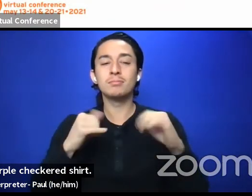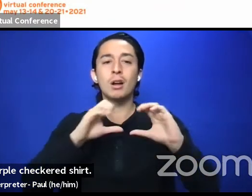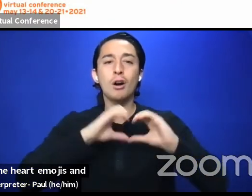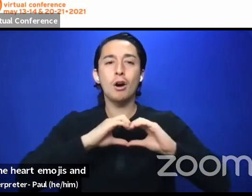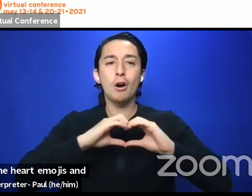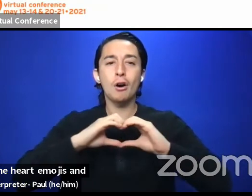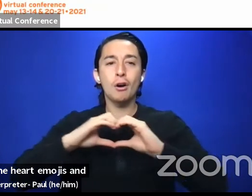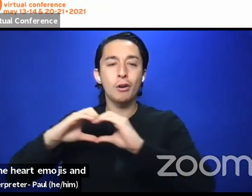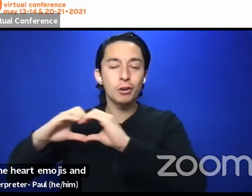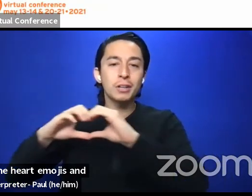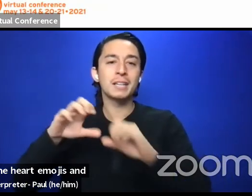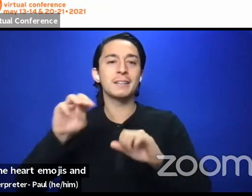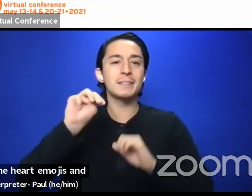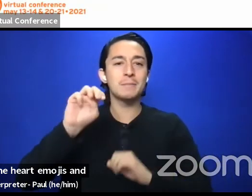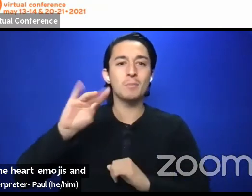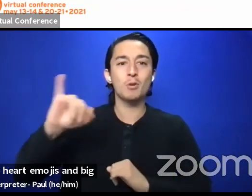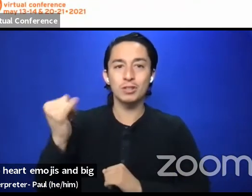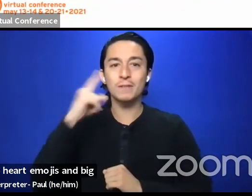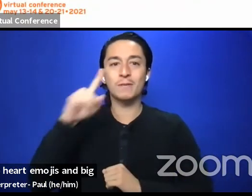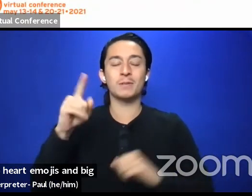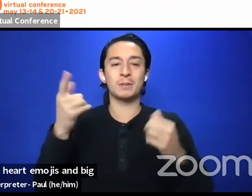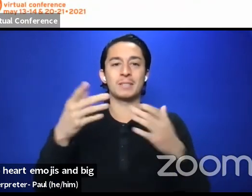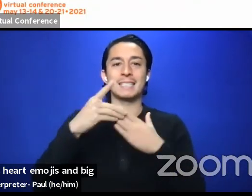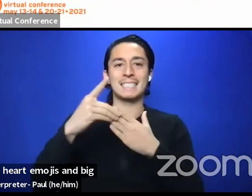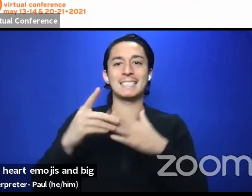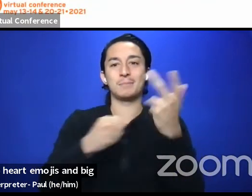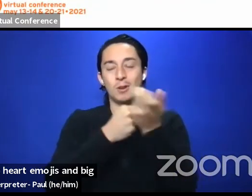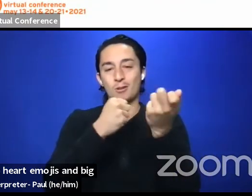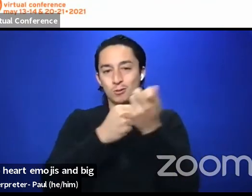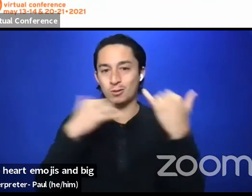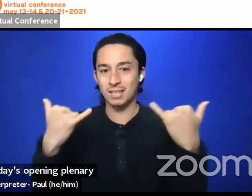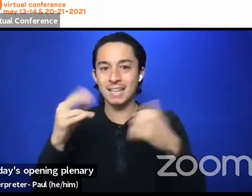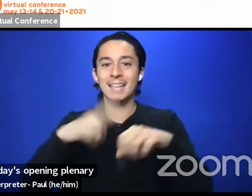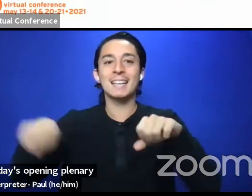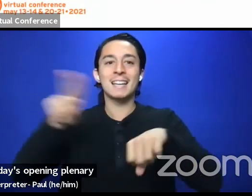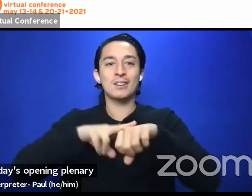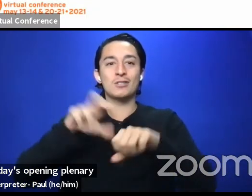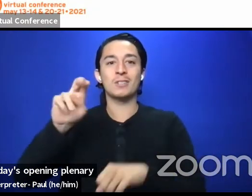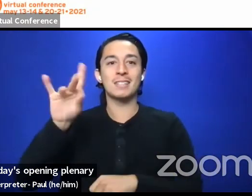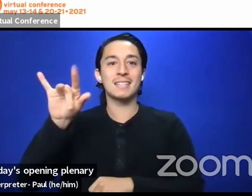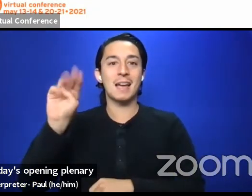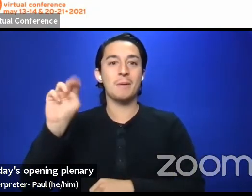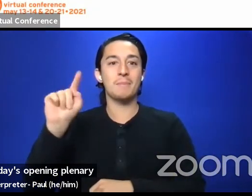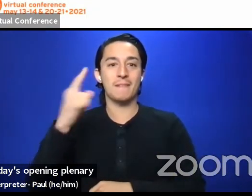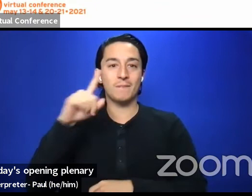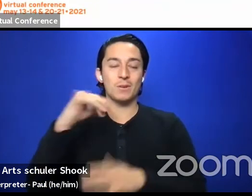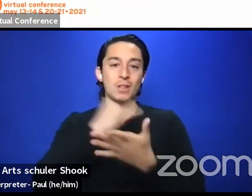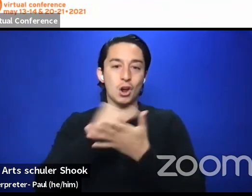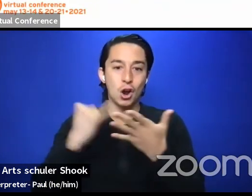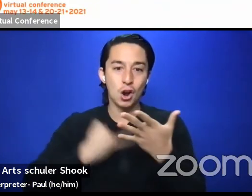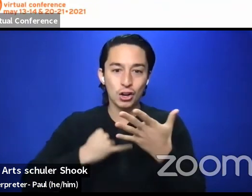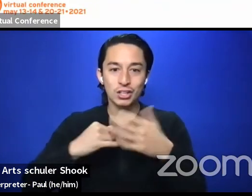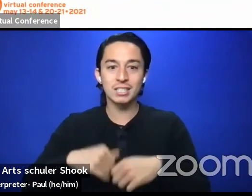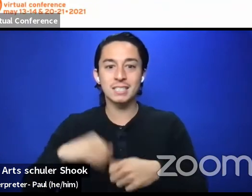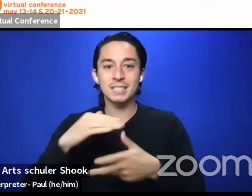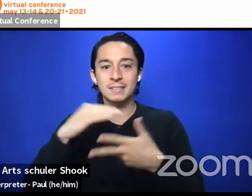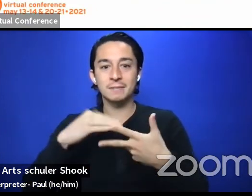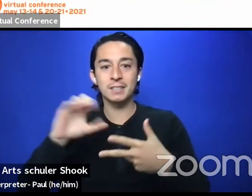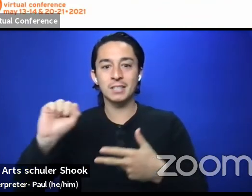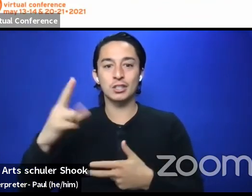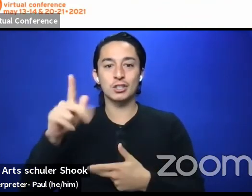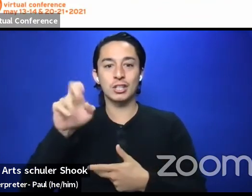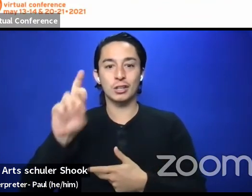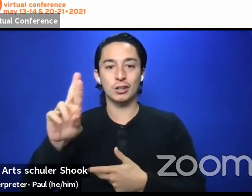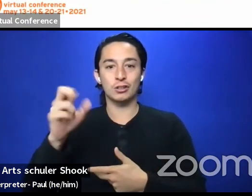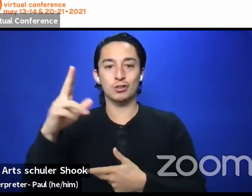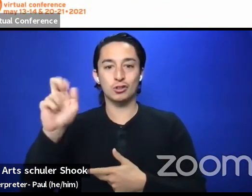thanks to the lead sponsors for today's Open and Plenary, the National Endowment for the Arts, Schuler Shook Theater Planning and Light and Design,